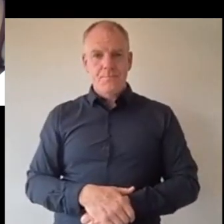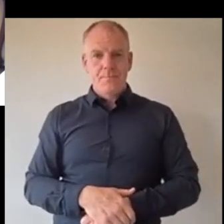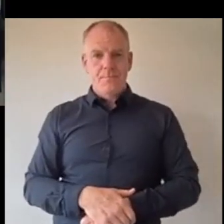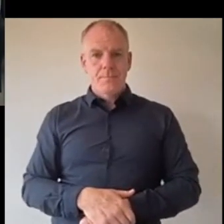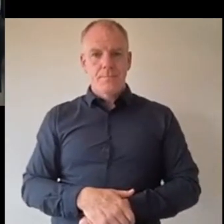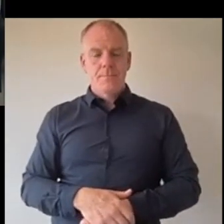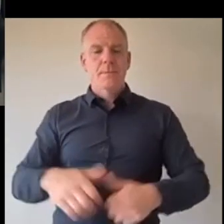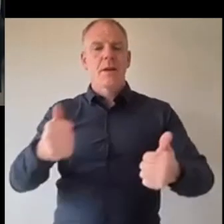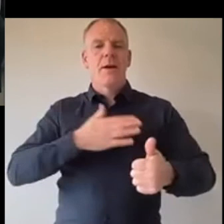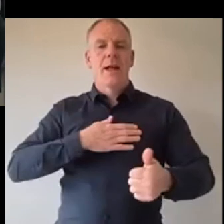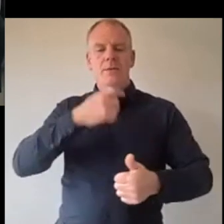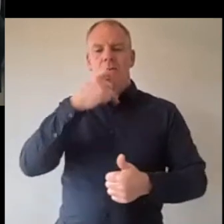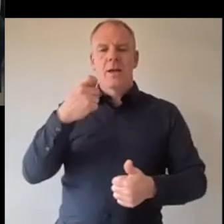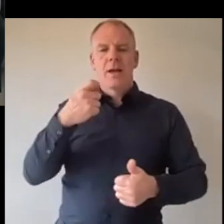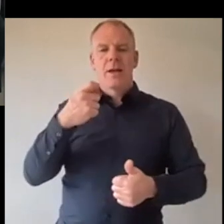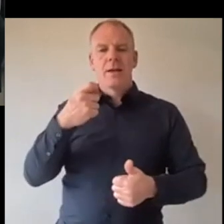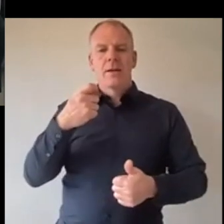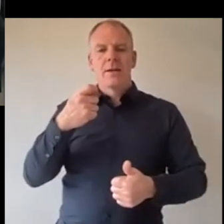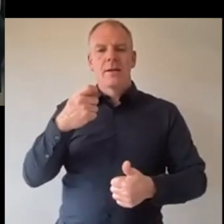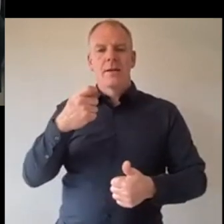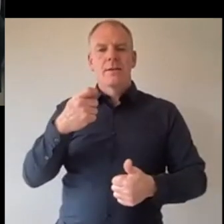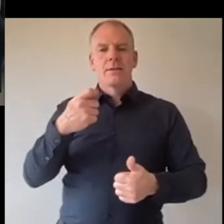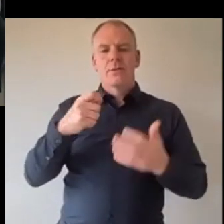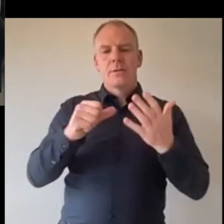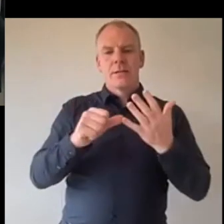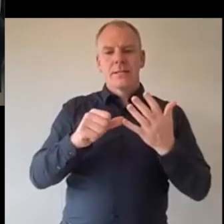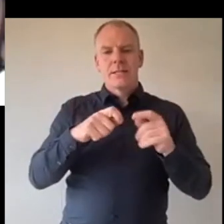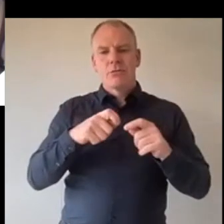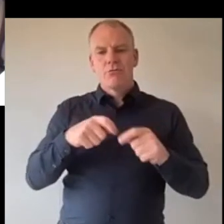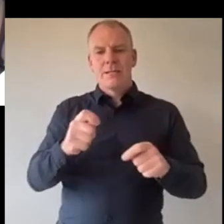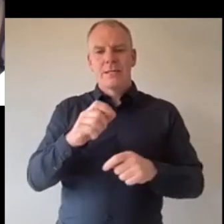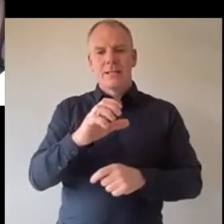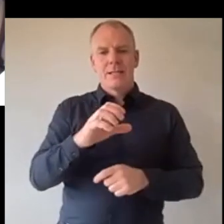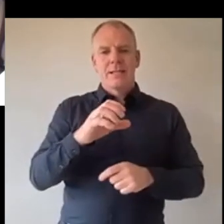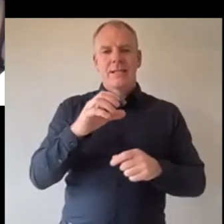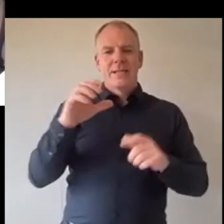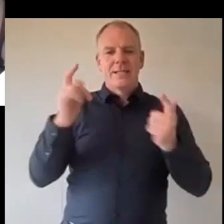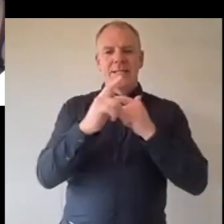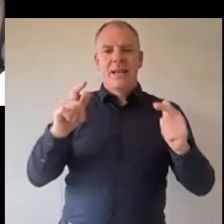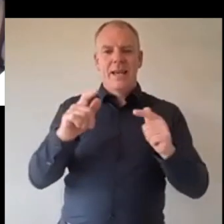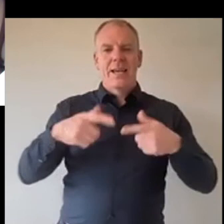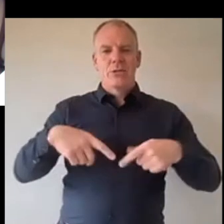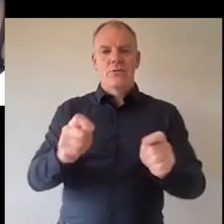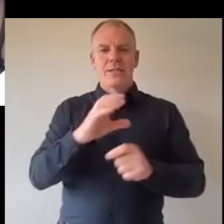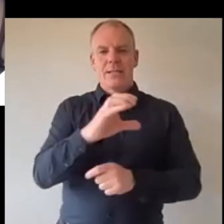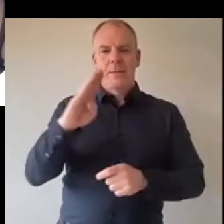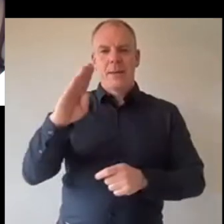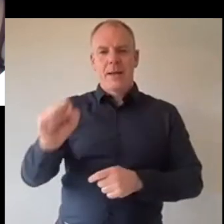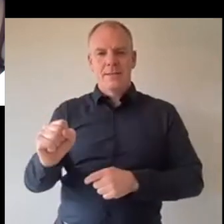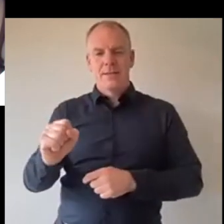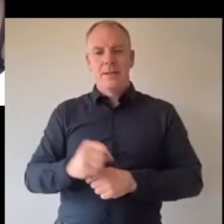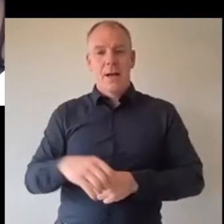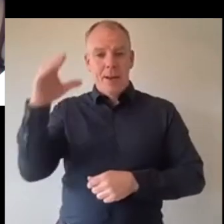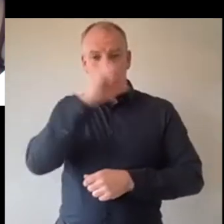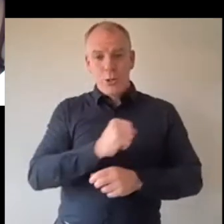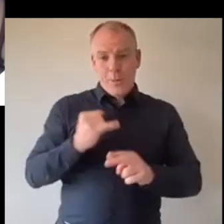i'd like to shout out sing street cbs yay sing street cbs i'm presuming